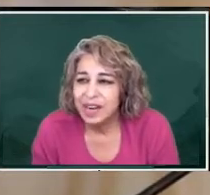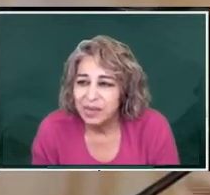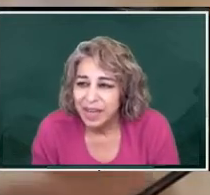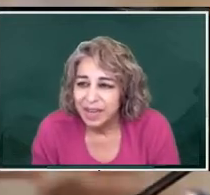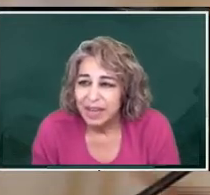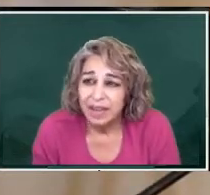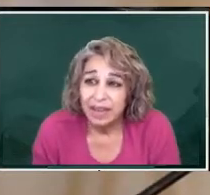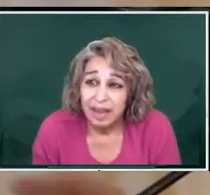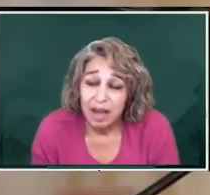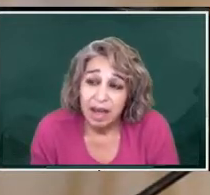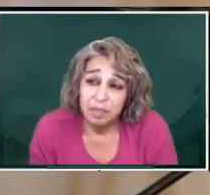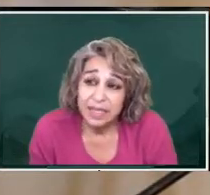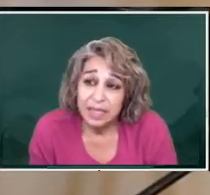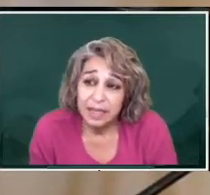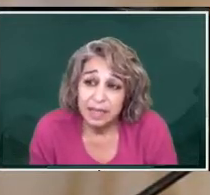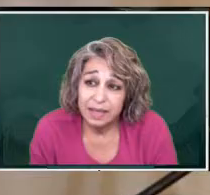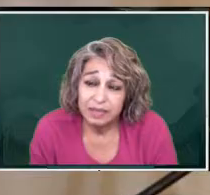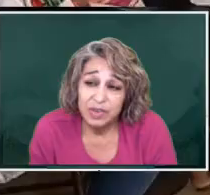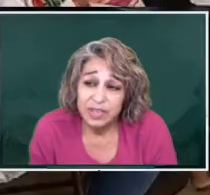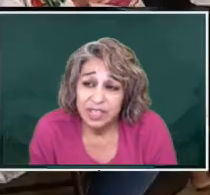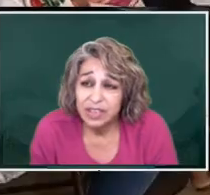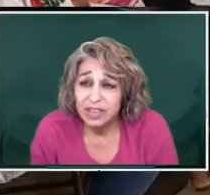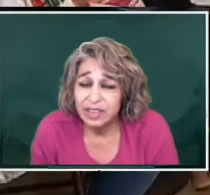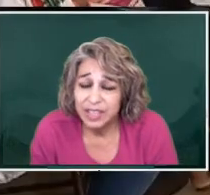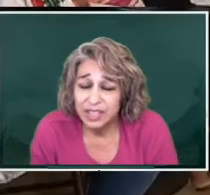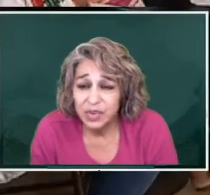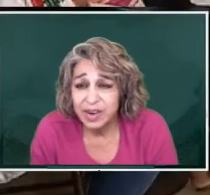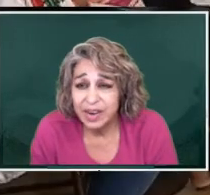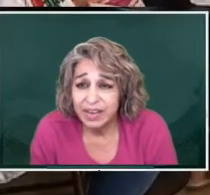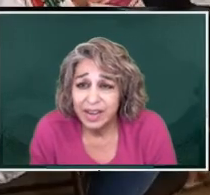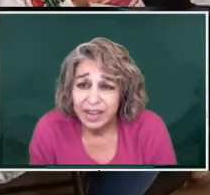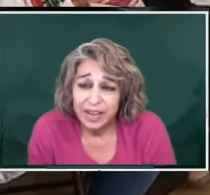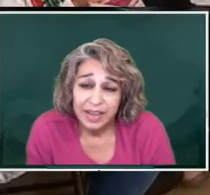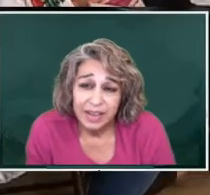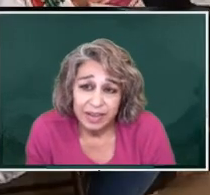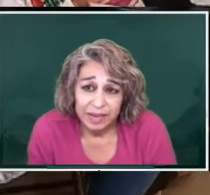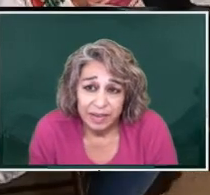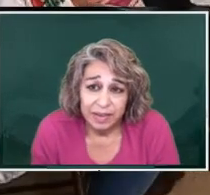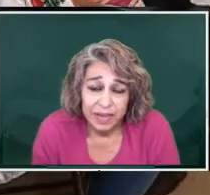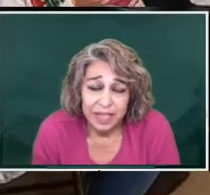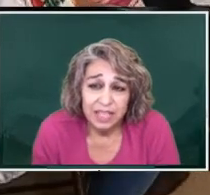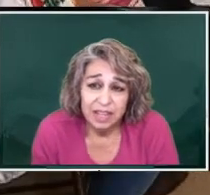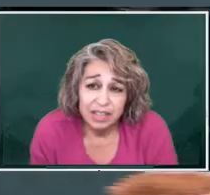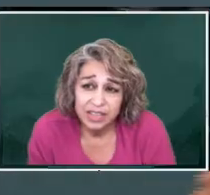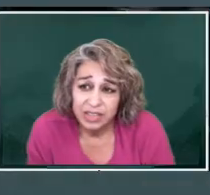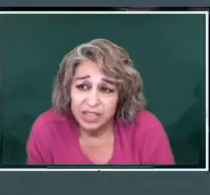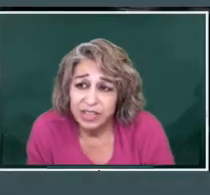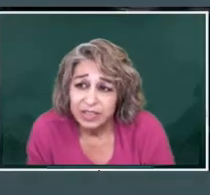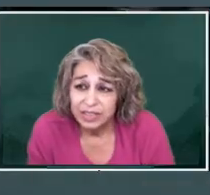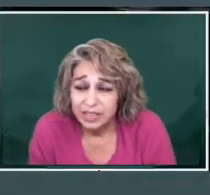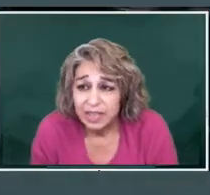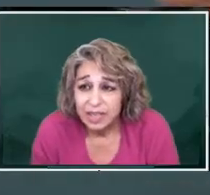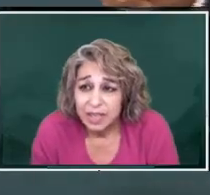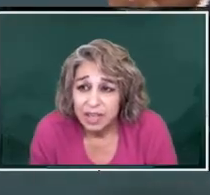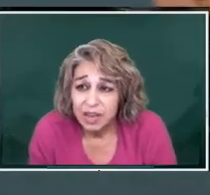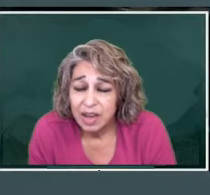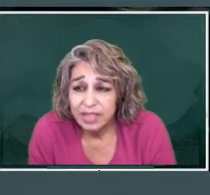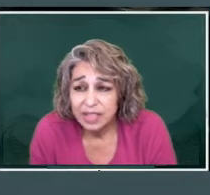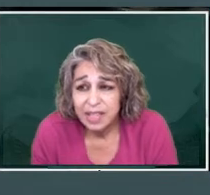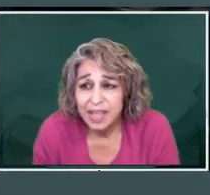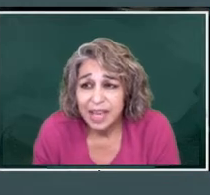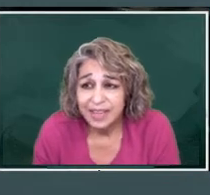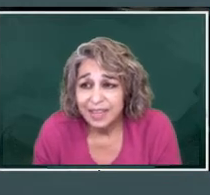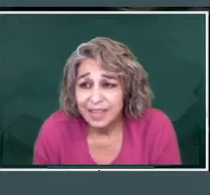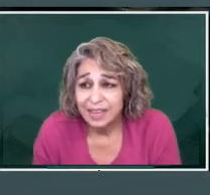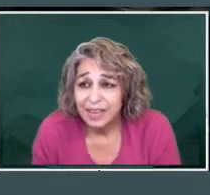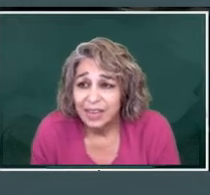that food anyway. All Mexican food is good, extraordinary. It's culture too. You have